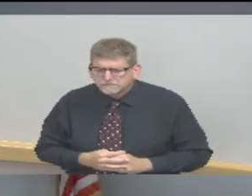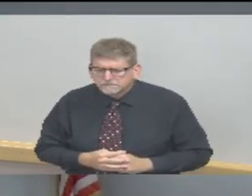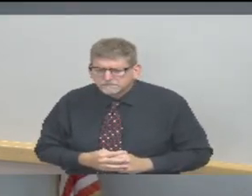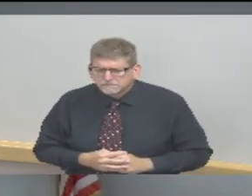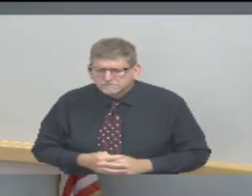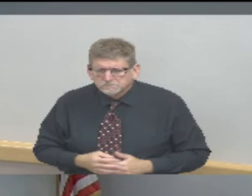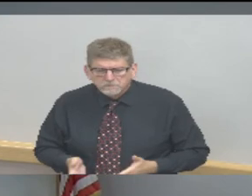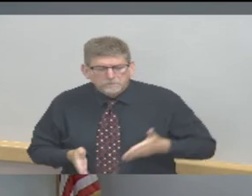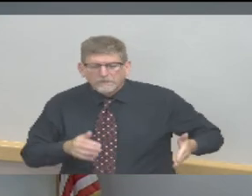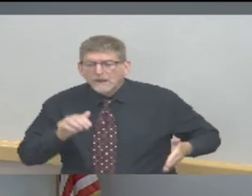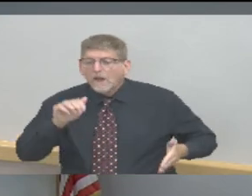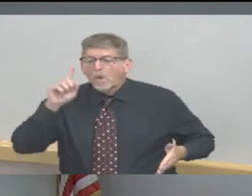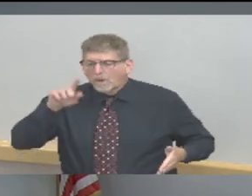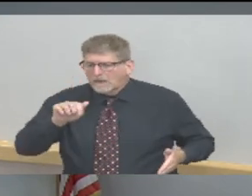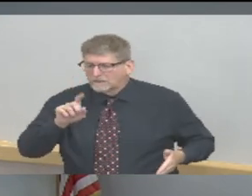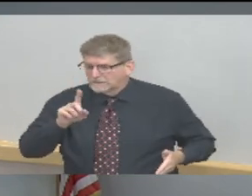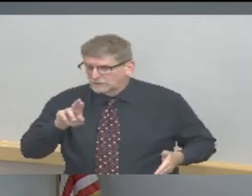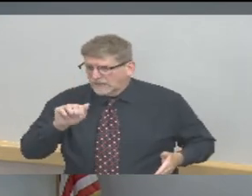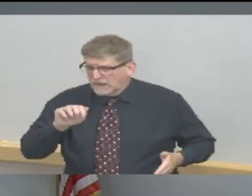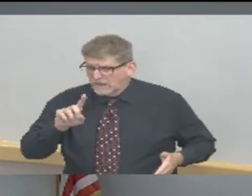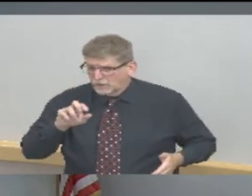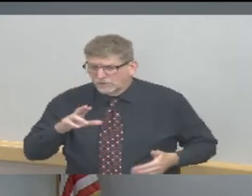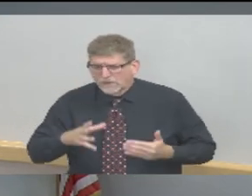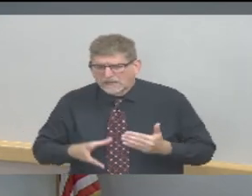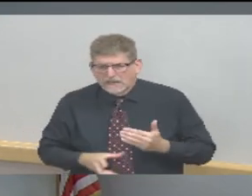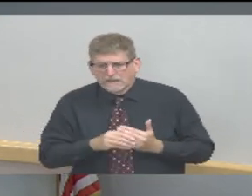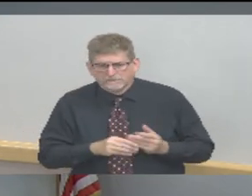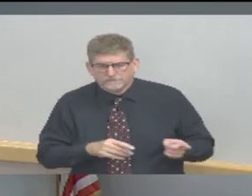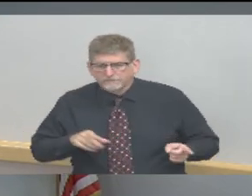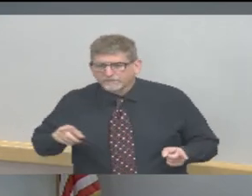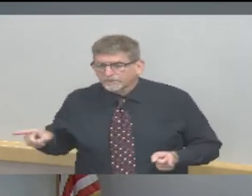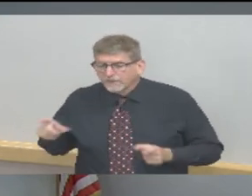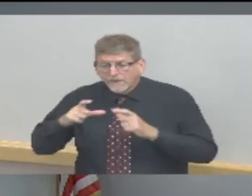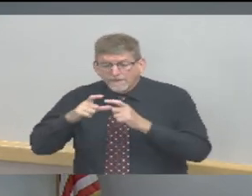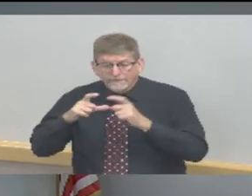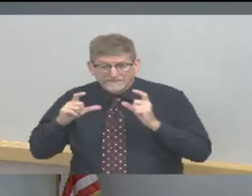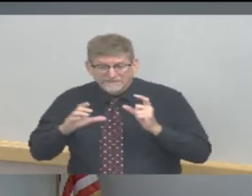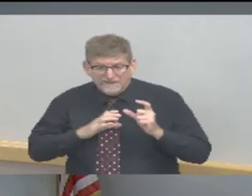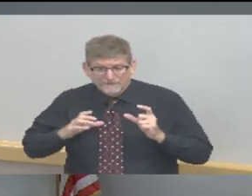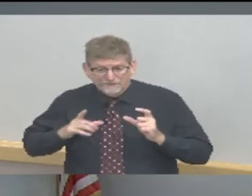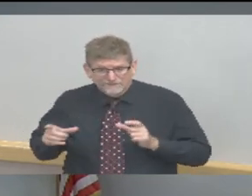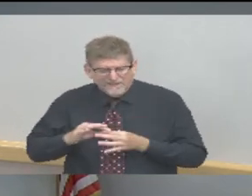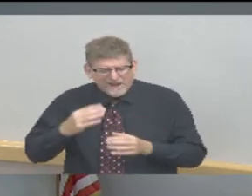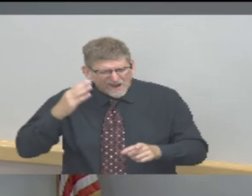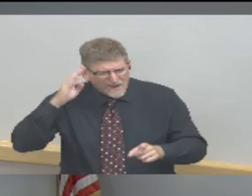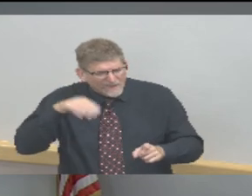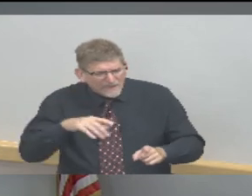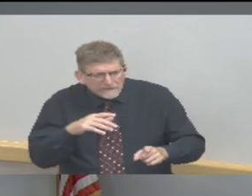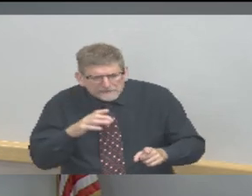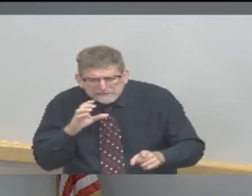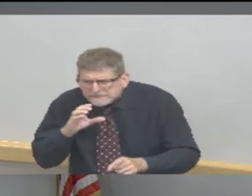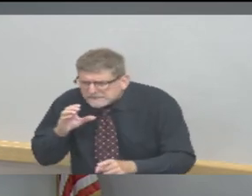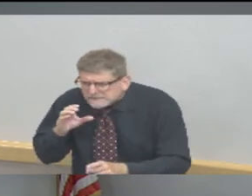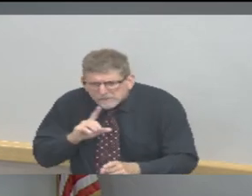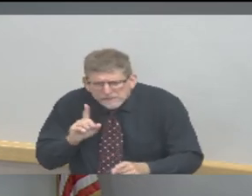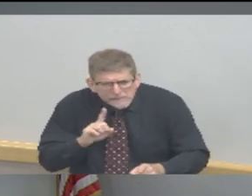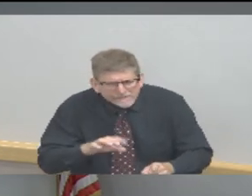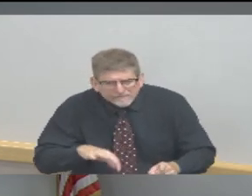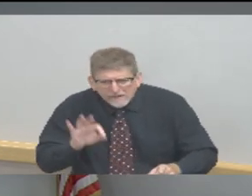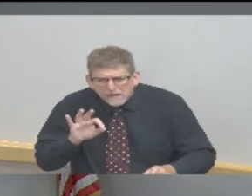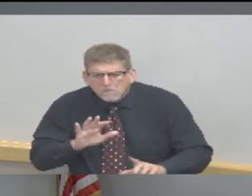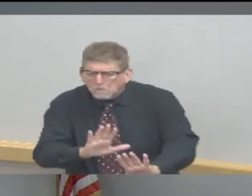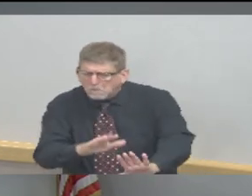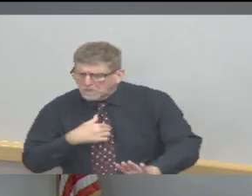comments. Commissioner Brown had mentioned that masks are not always easy to find. And I wanted to mention that the